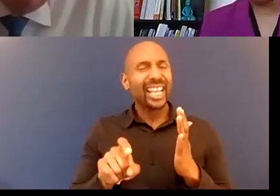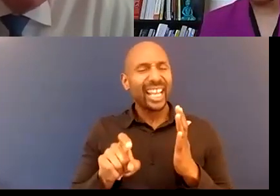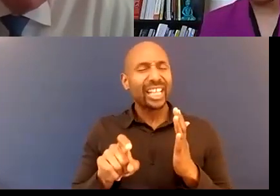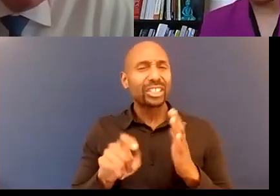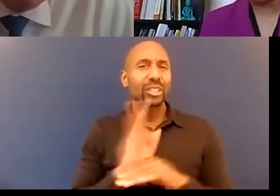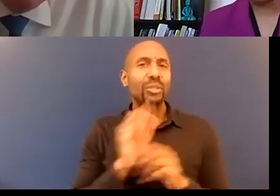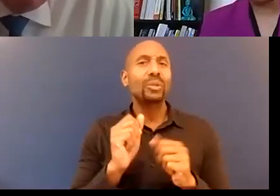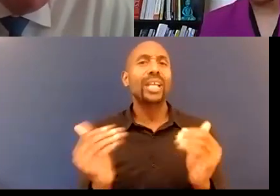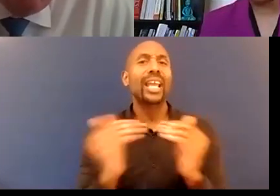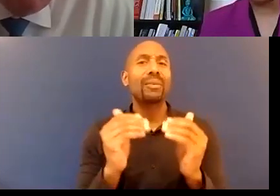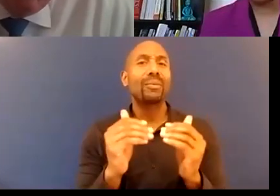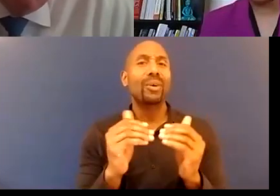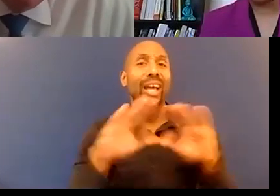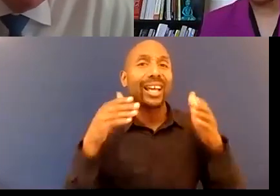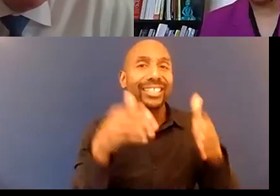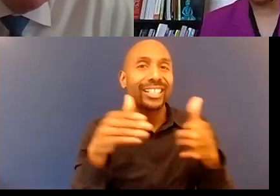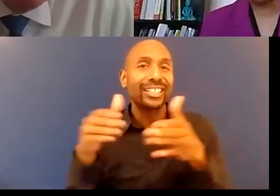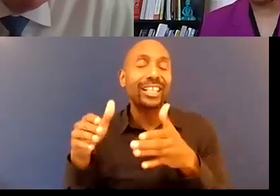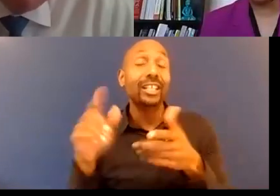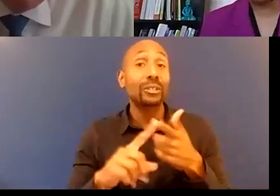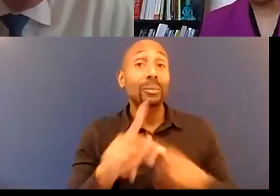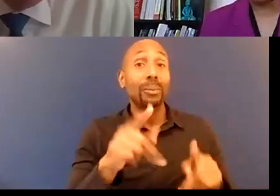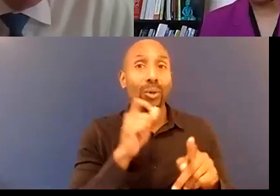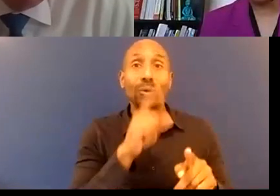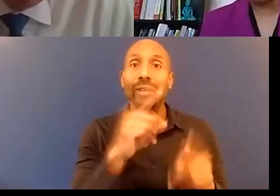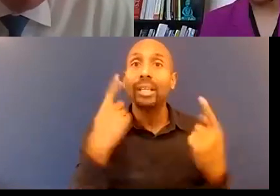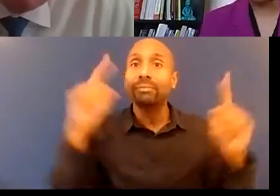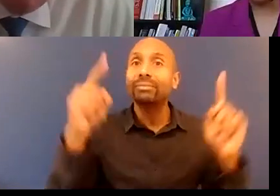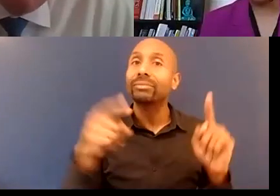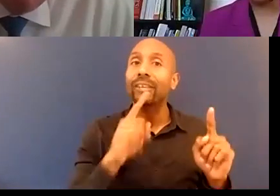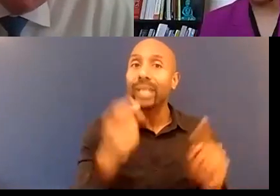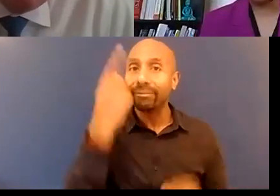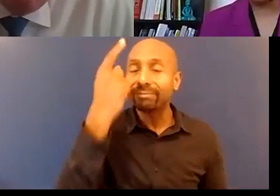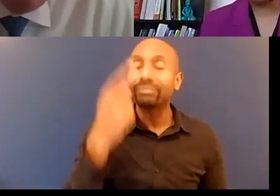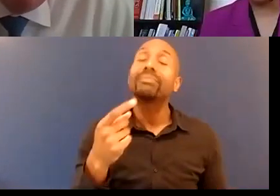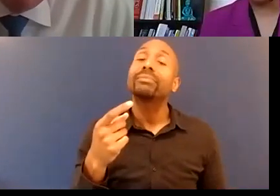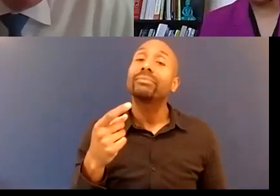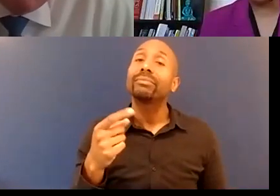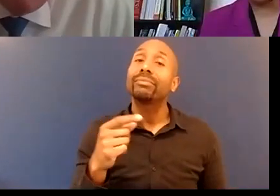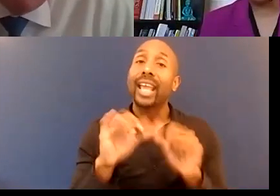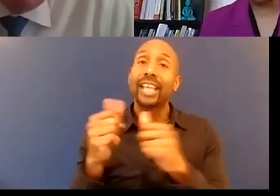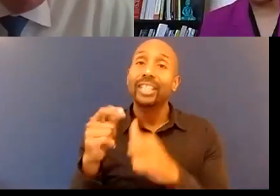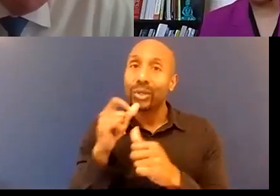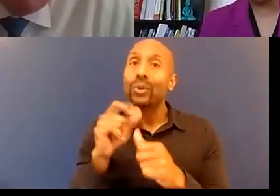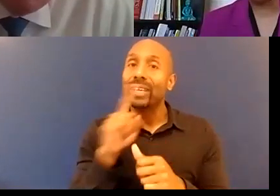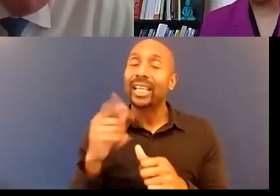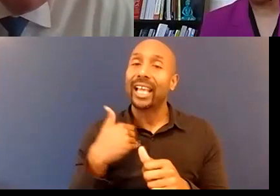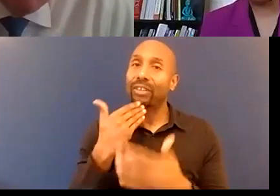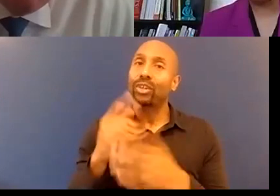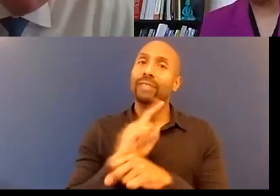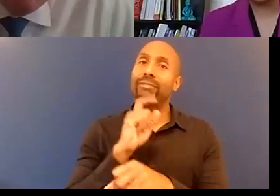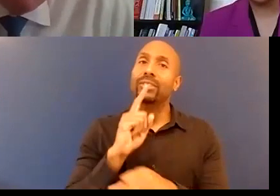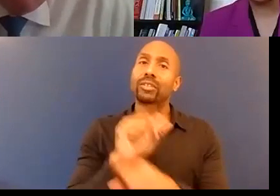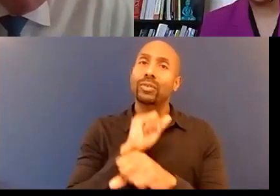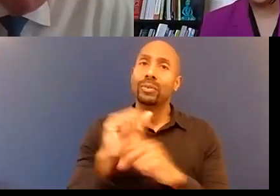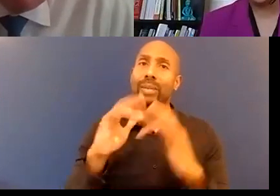those agencies that are diverse those agencies that truly have that that right mixture that's the ones we ought to be highlighting and pointing out because i